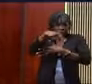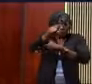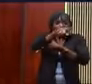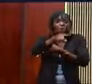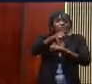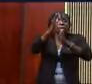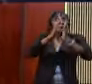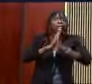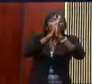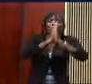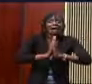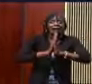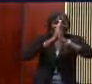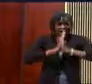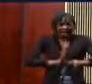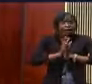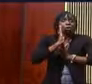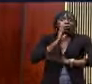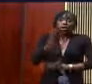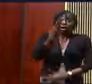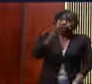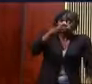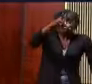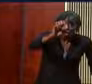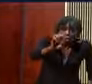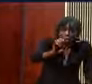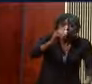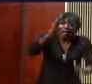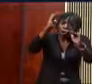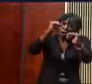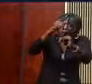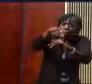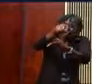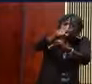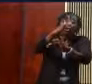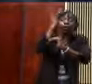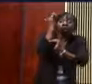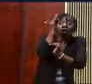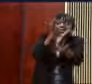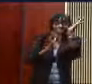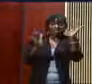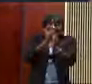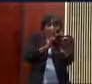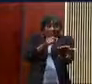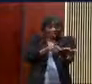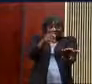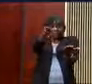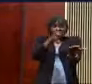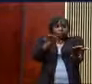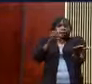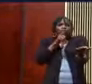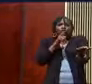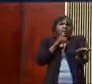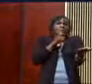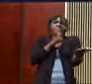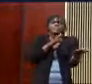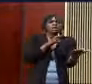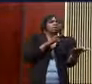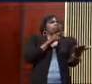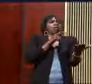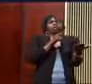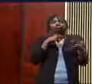Prayer will hope you. Because the Bible says, be anxious for nothing.